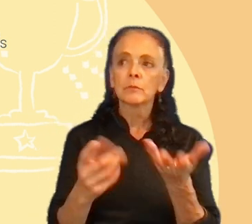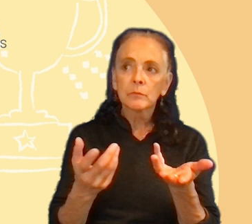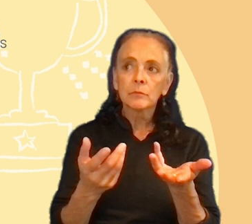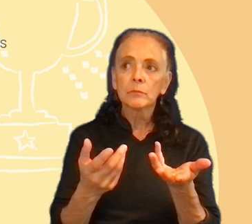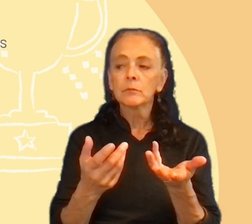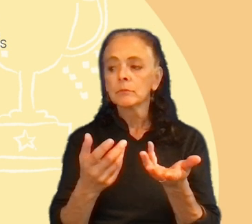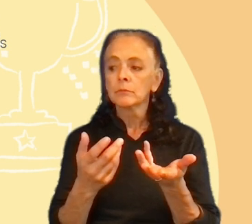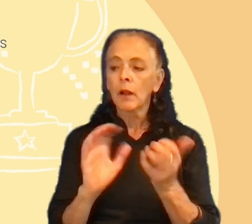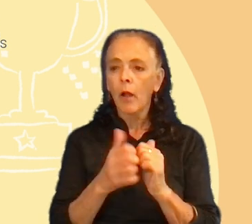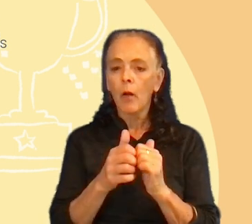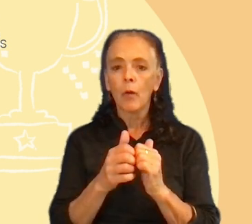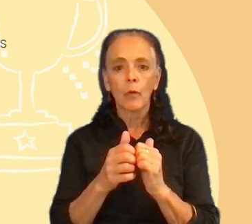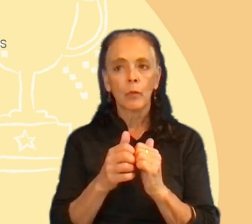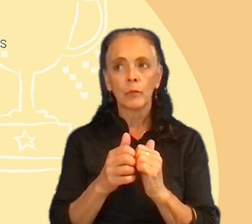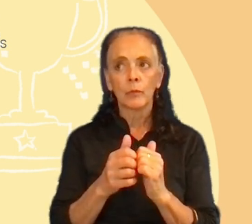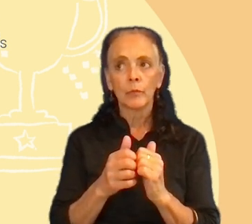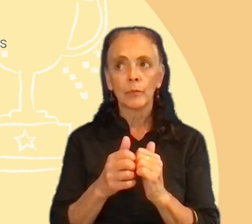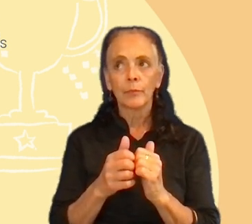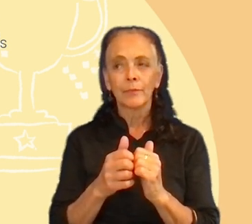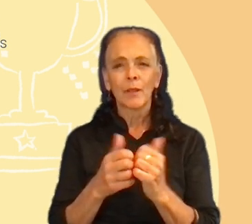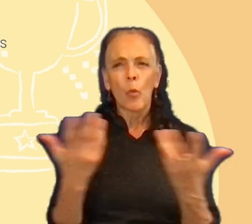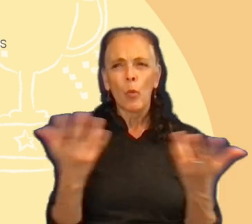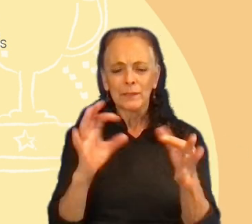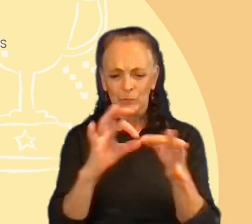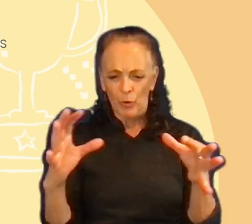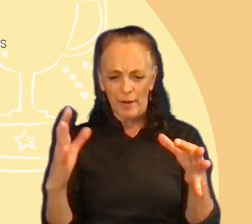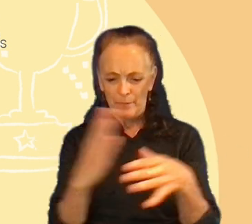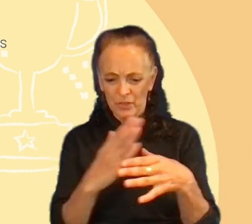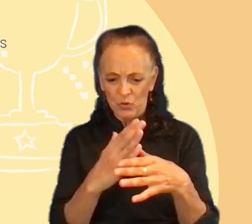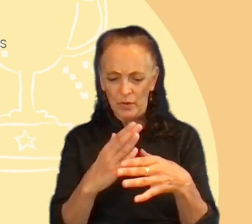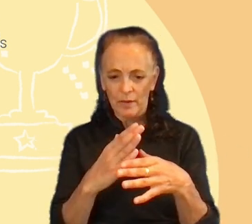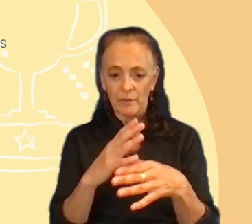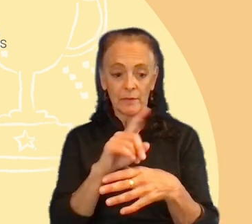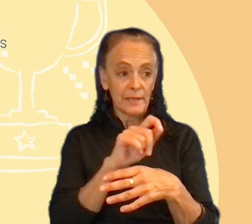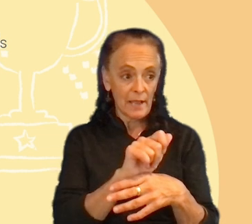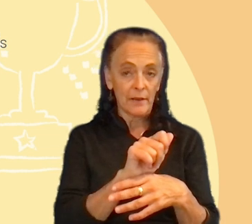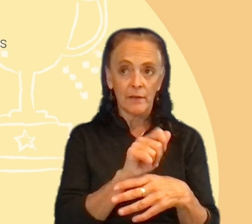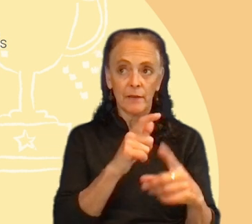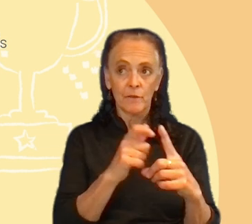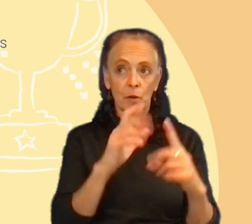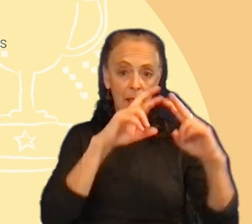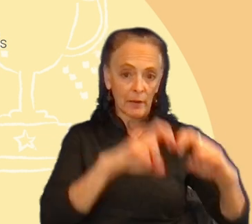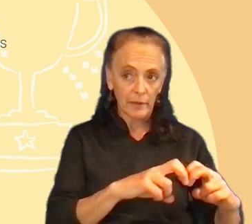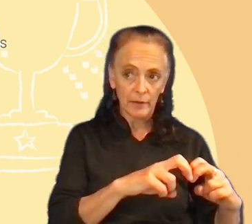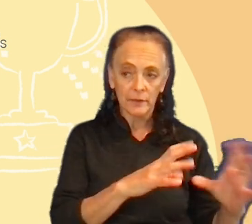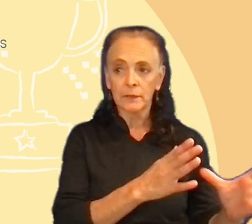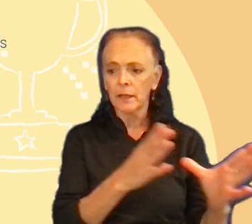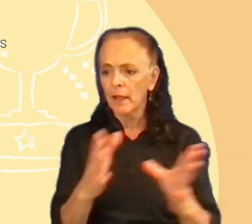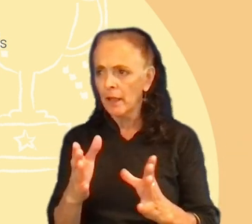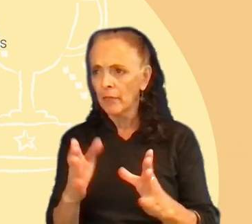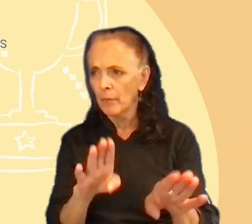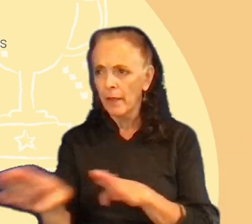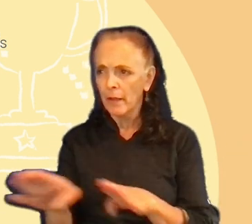the, the bridge between these data from our, um, analytics and the, the